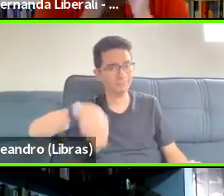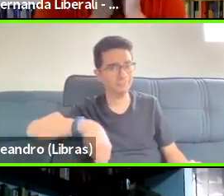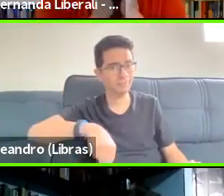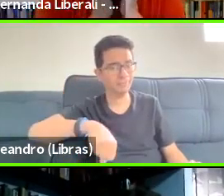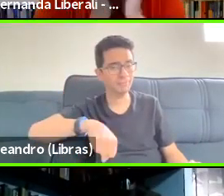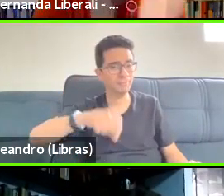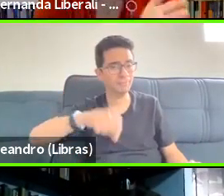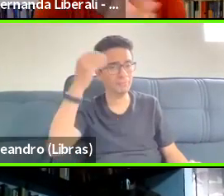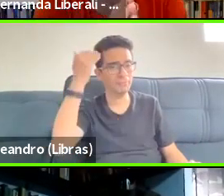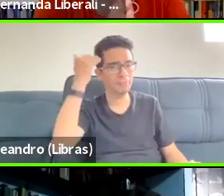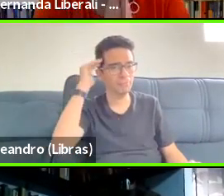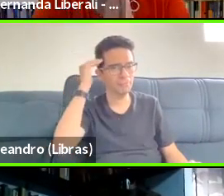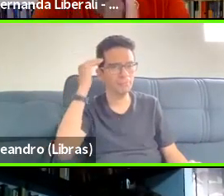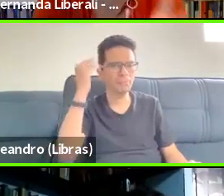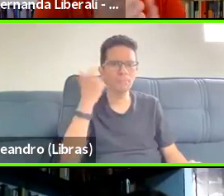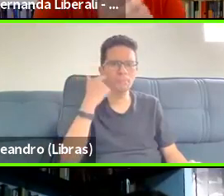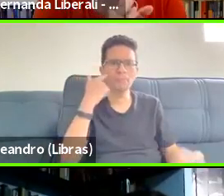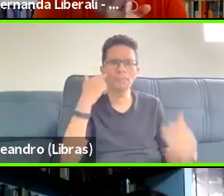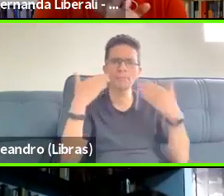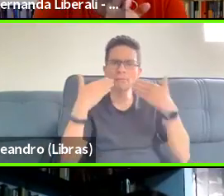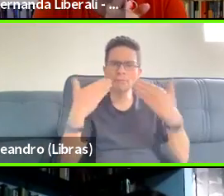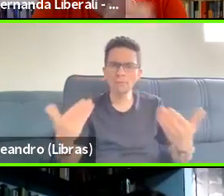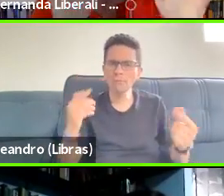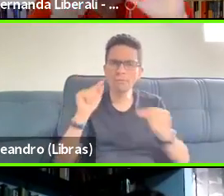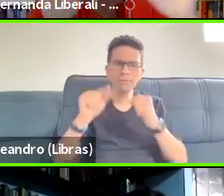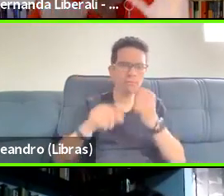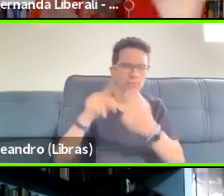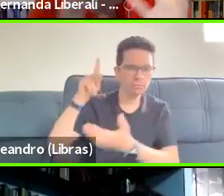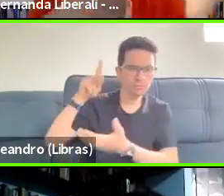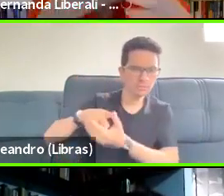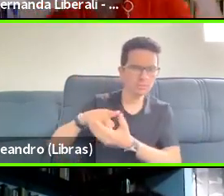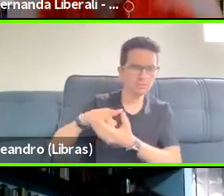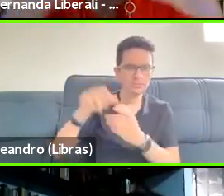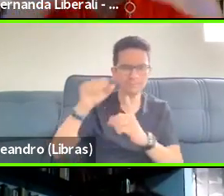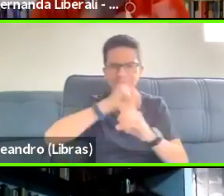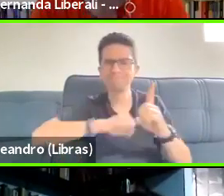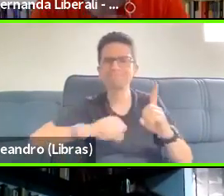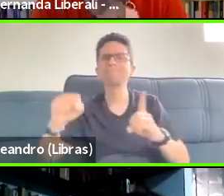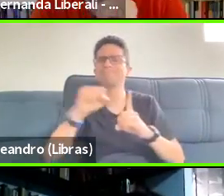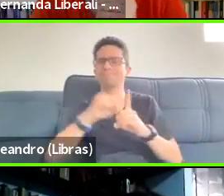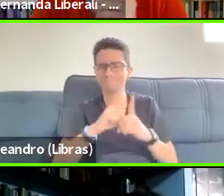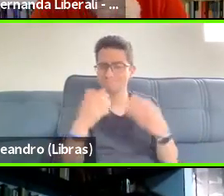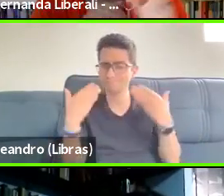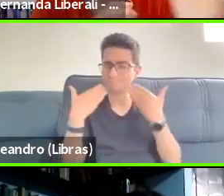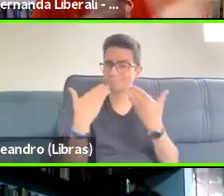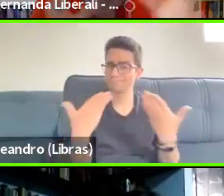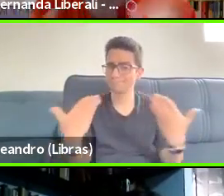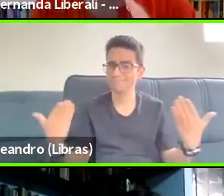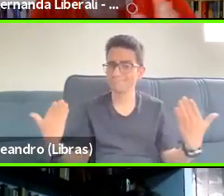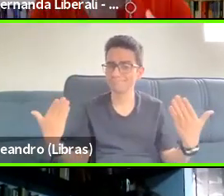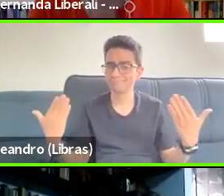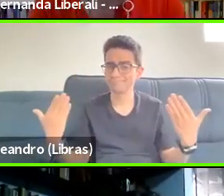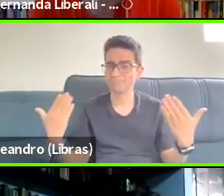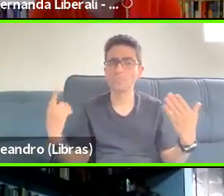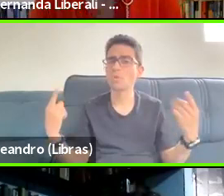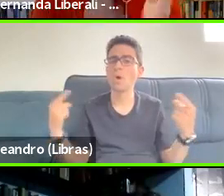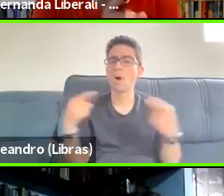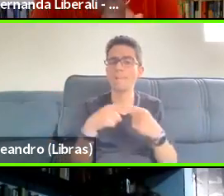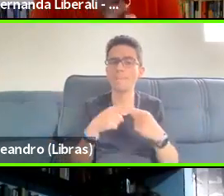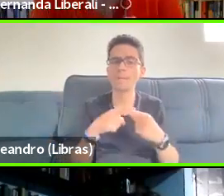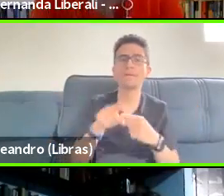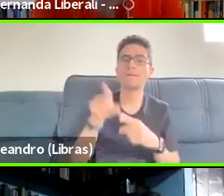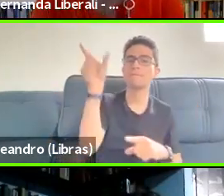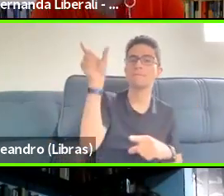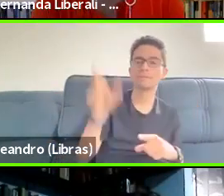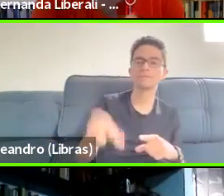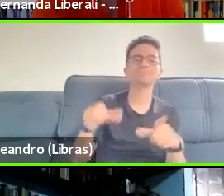tune. Very I'm very interested with in your, in your article on, on, in your work on social justice, because we